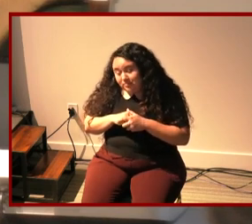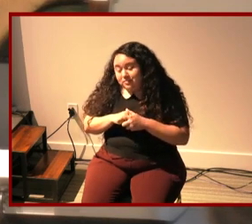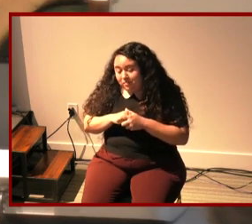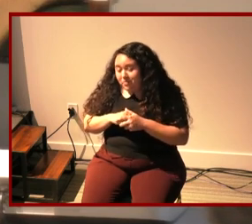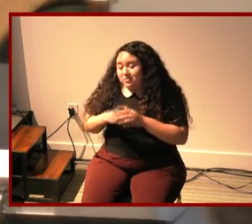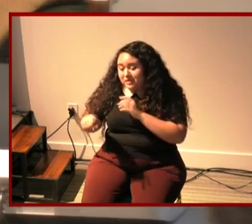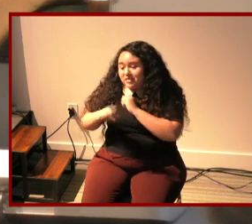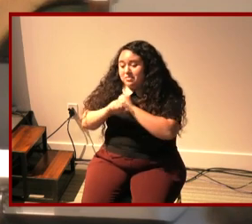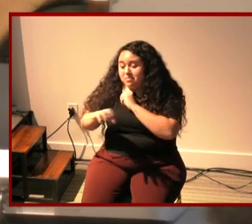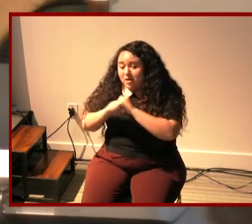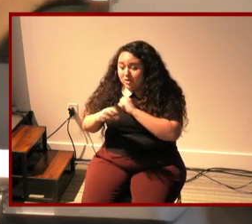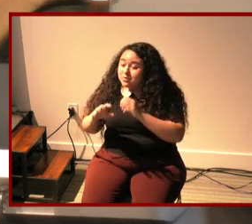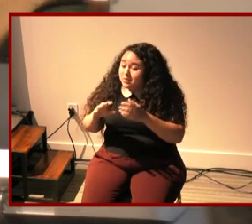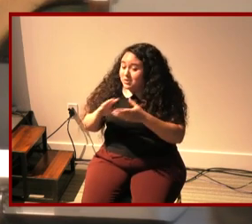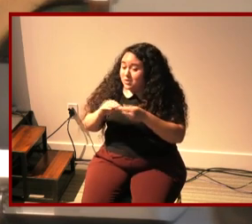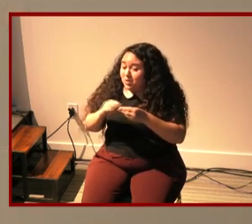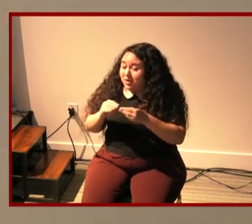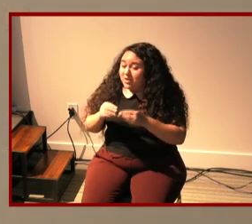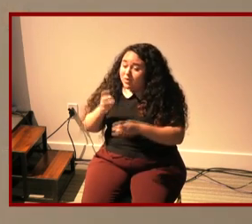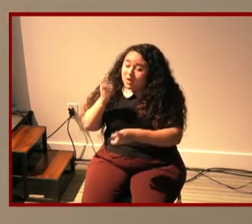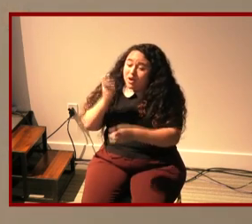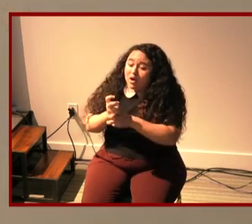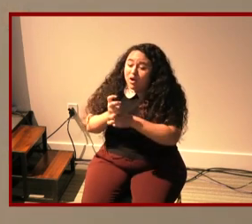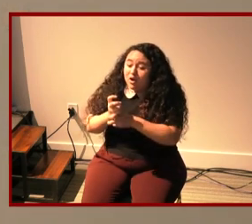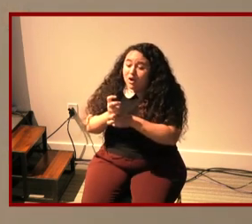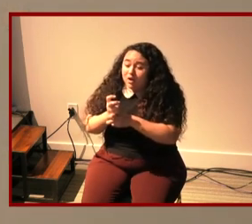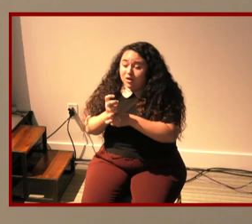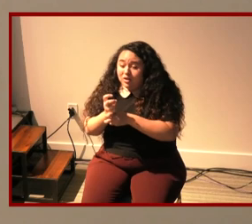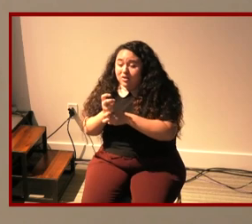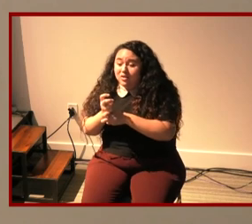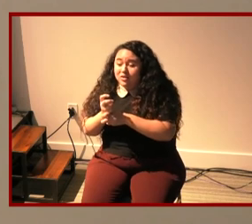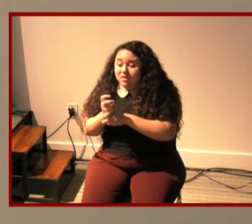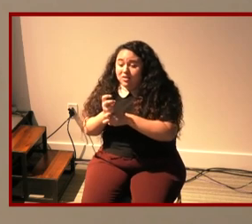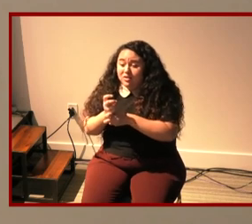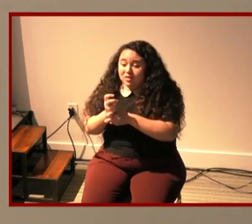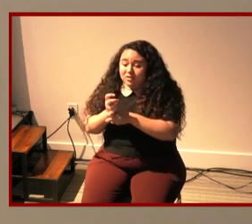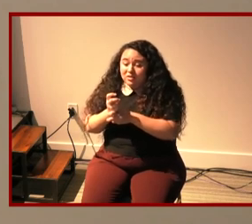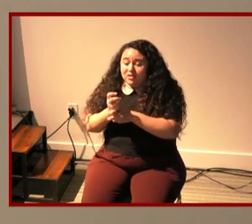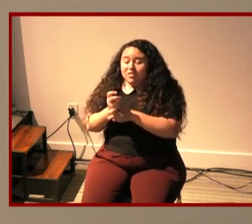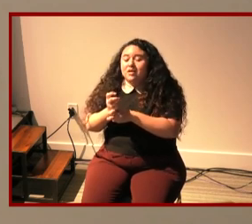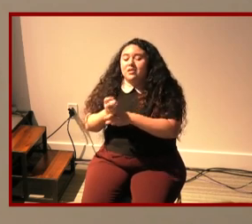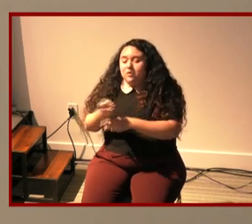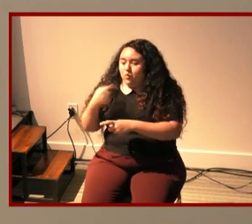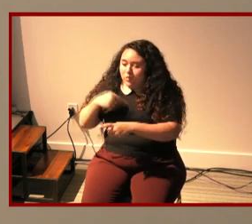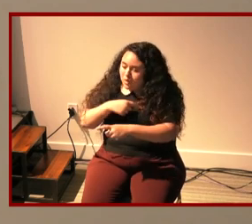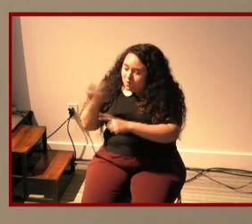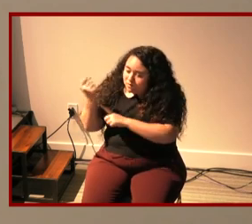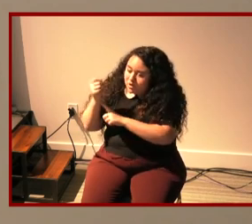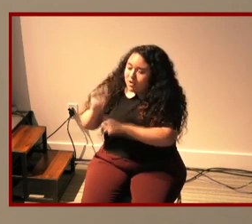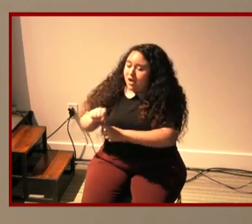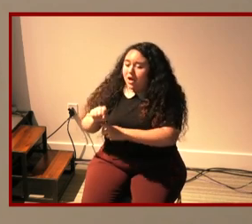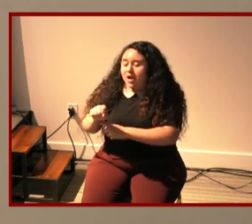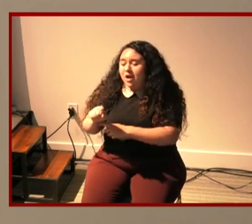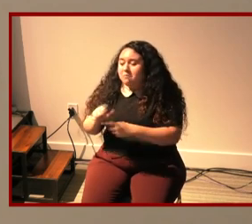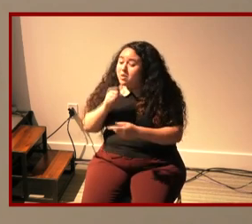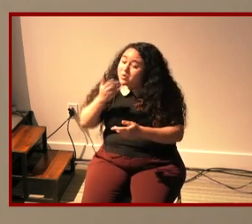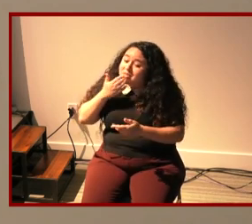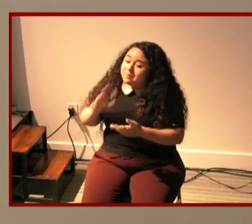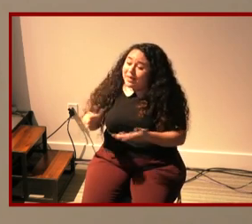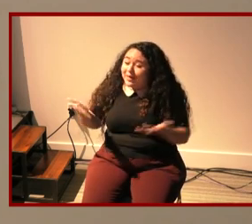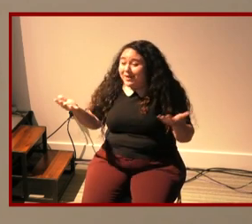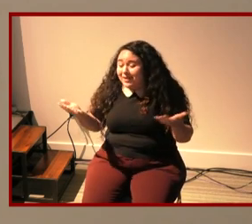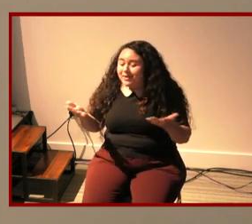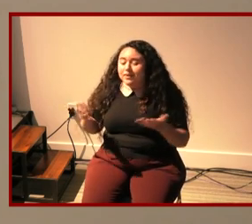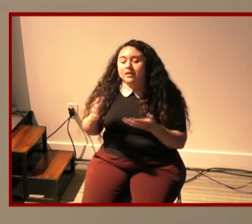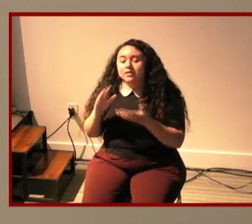it was hard but we overcame it and things became wonderful and it actually wasn't that bad after all right the stories that are i mean